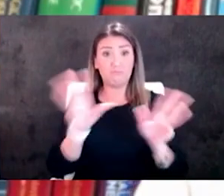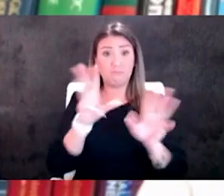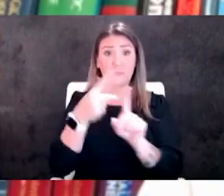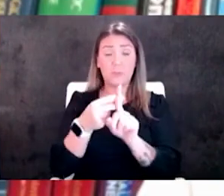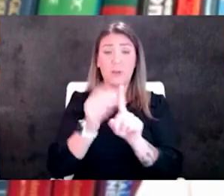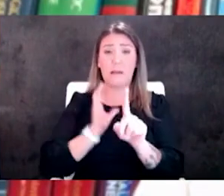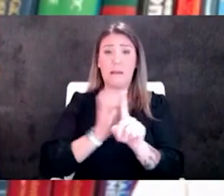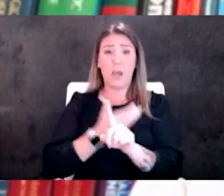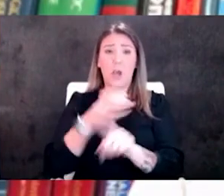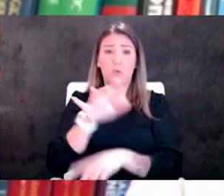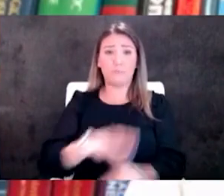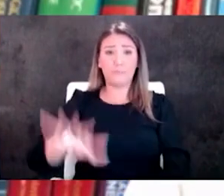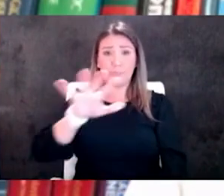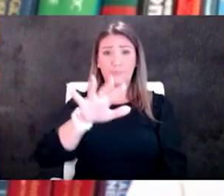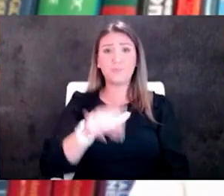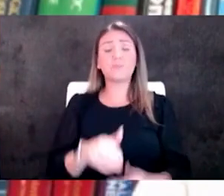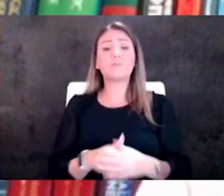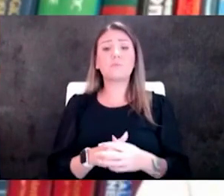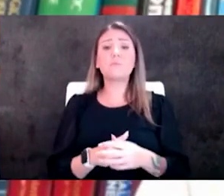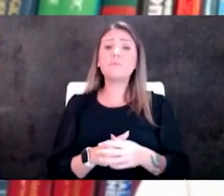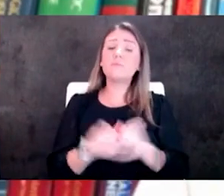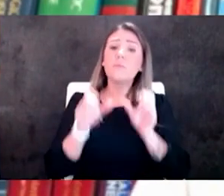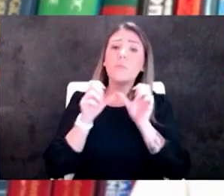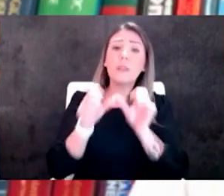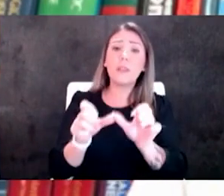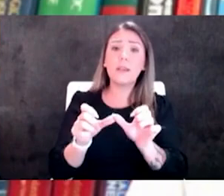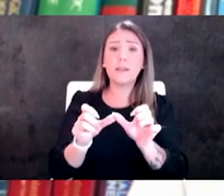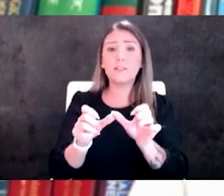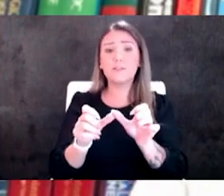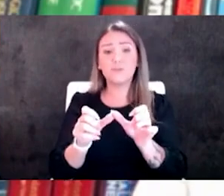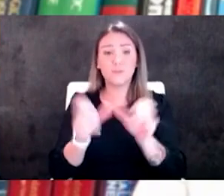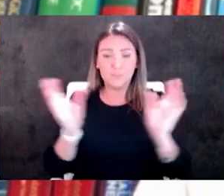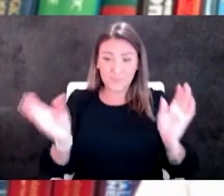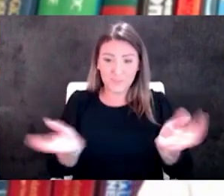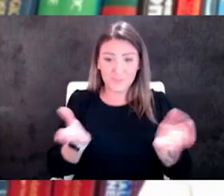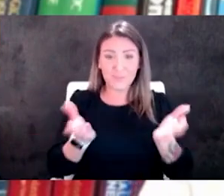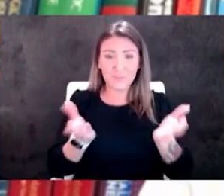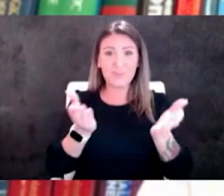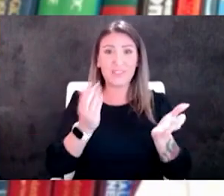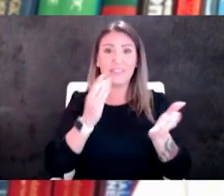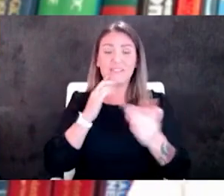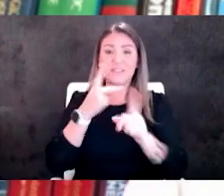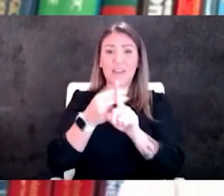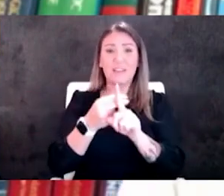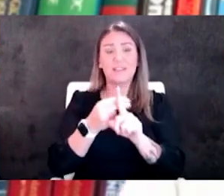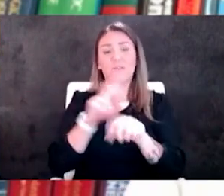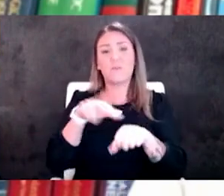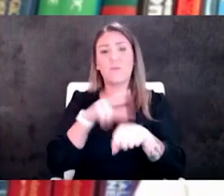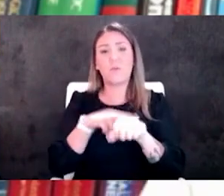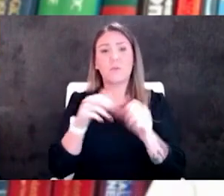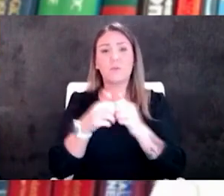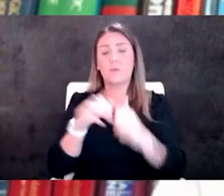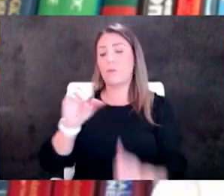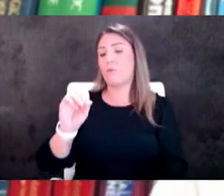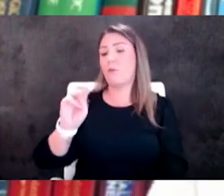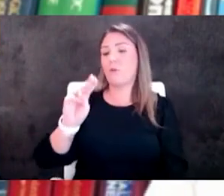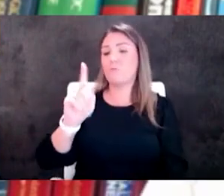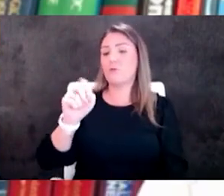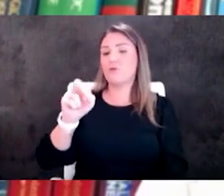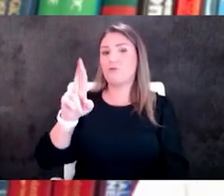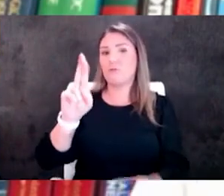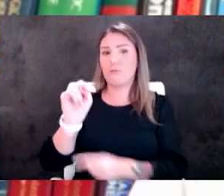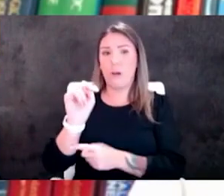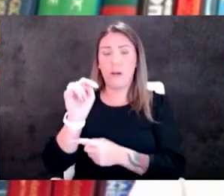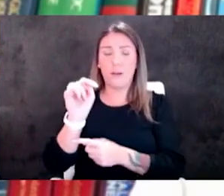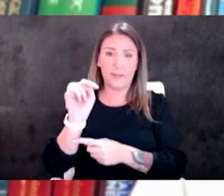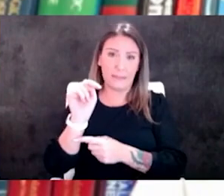you know we continue to to try to push the vaccinations of course with this Omicron coming in it's